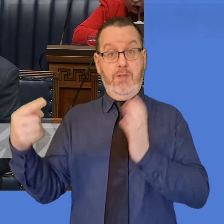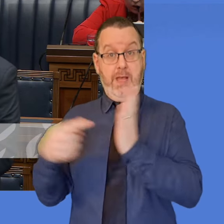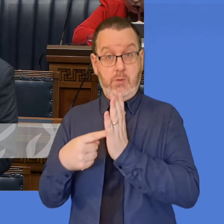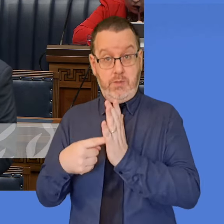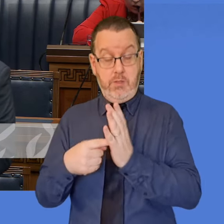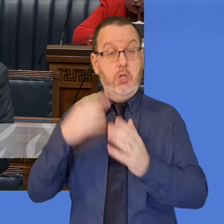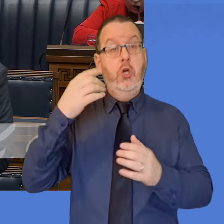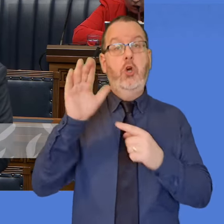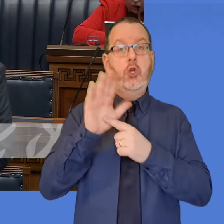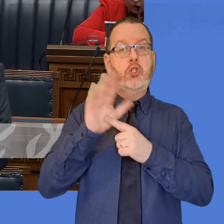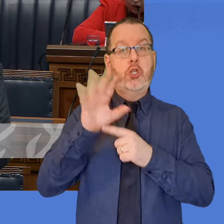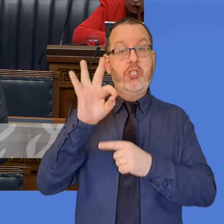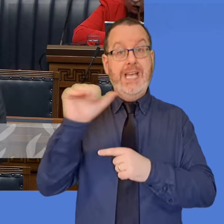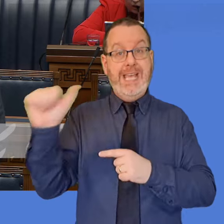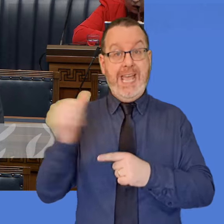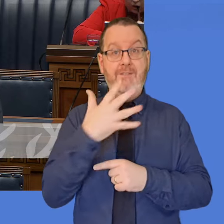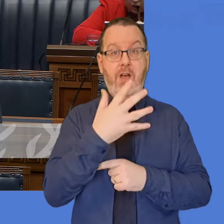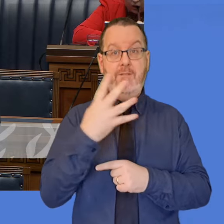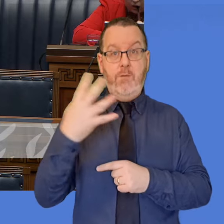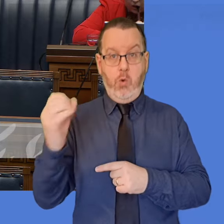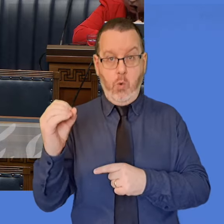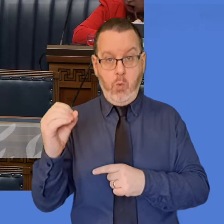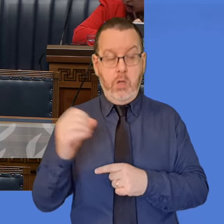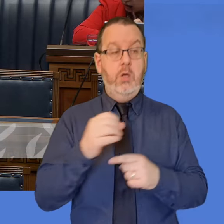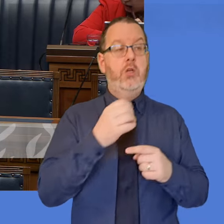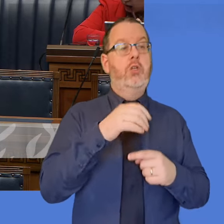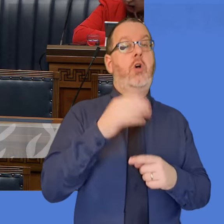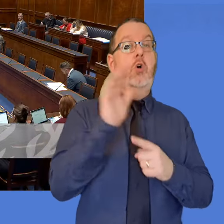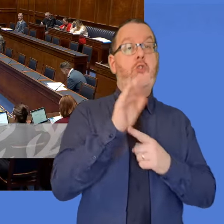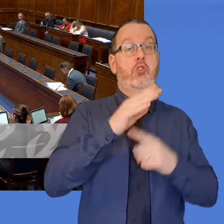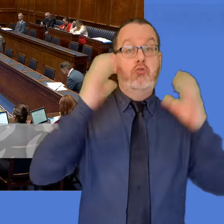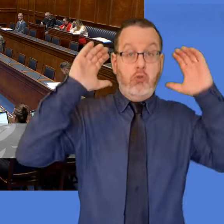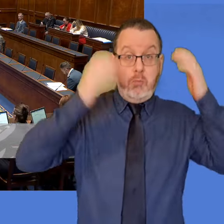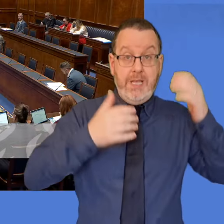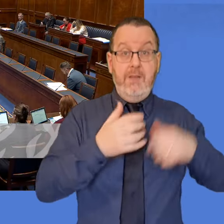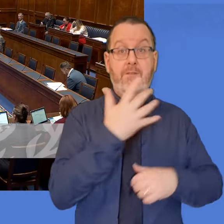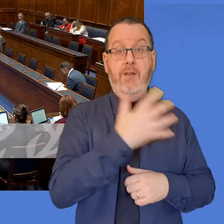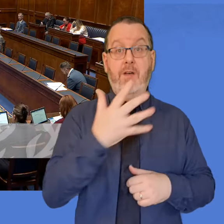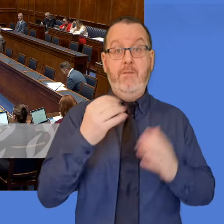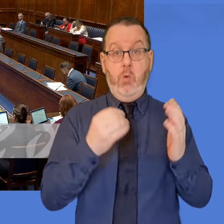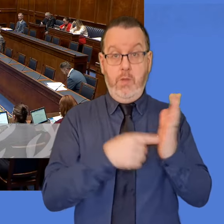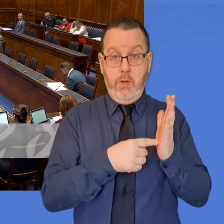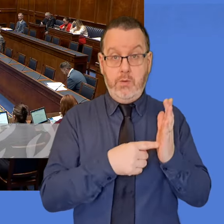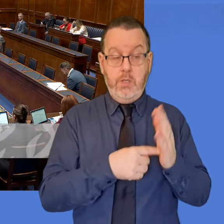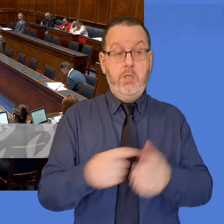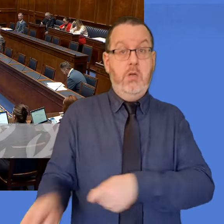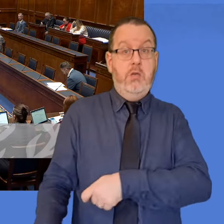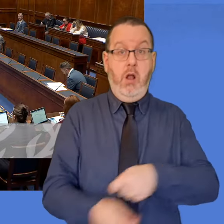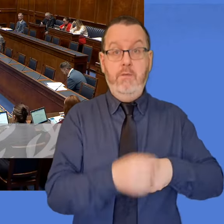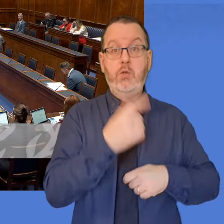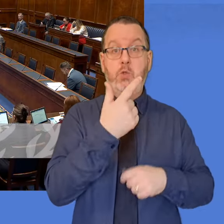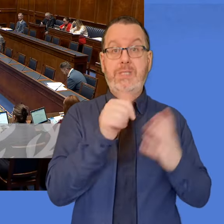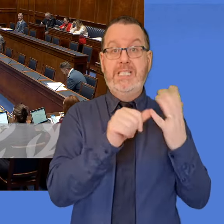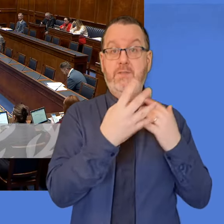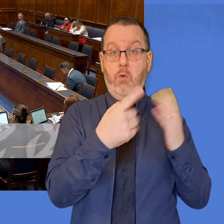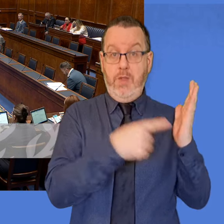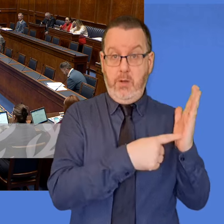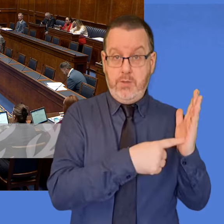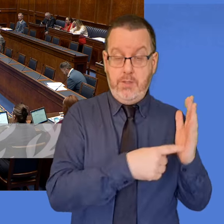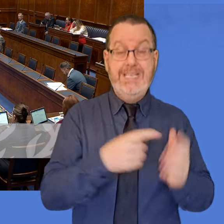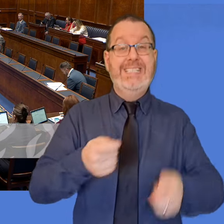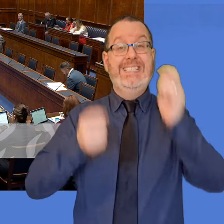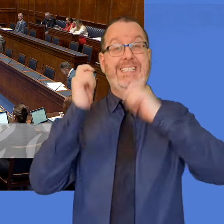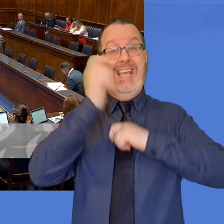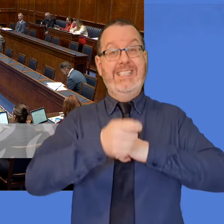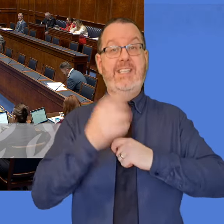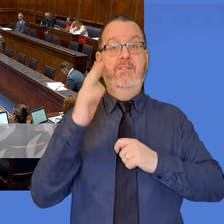,000, Golf £264,000 and Tennis £52,000. Mr. Holyford. Thank you, Mr. Freer,